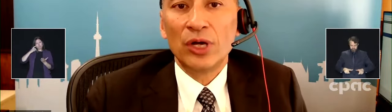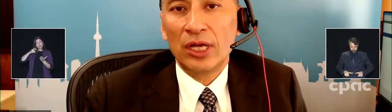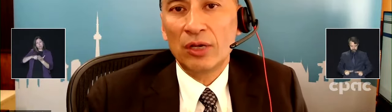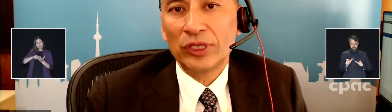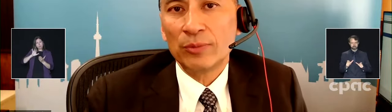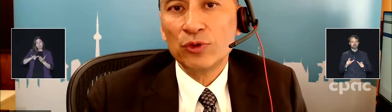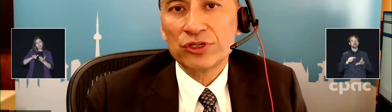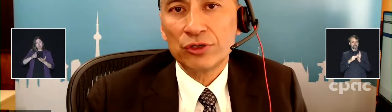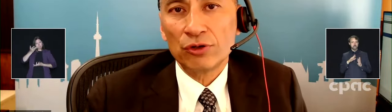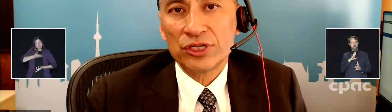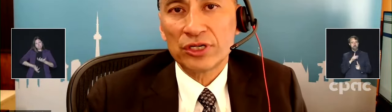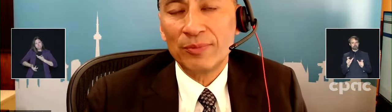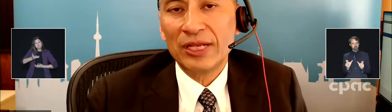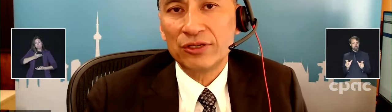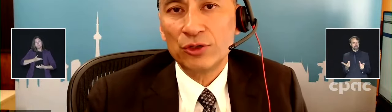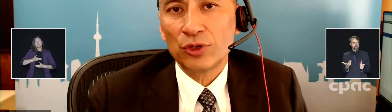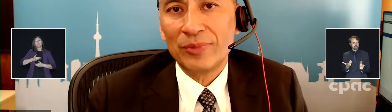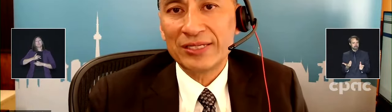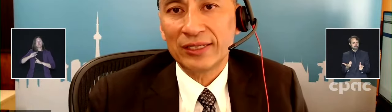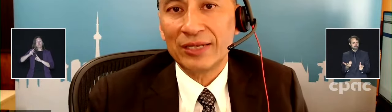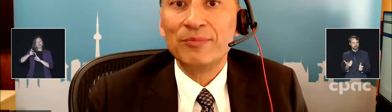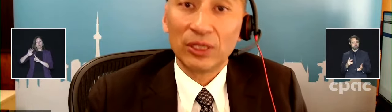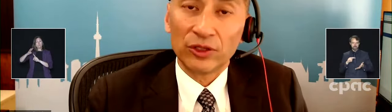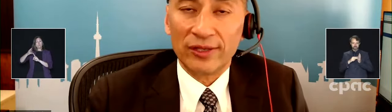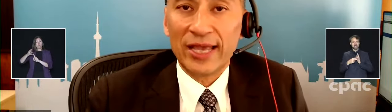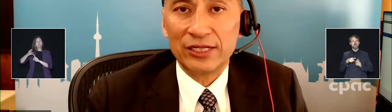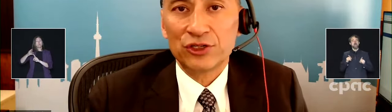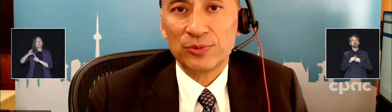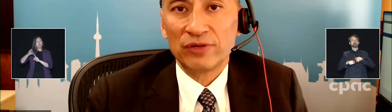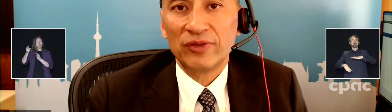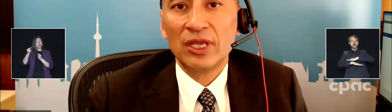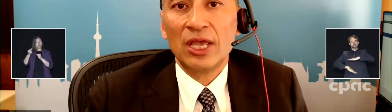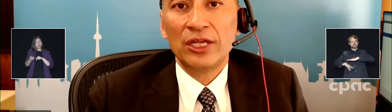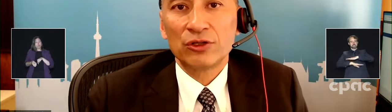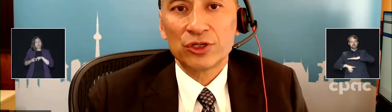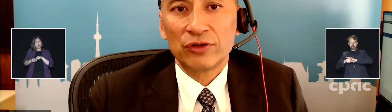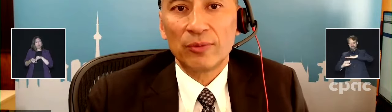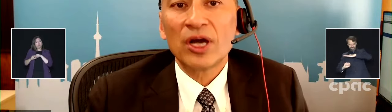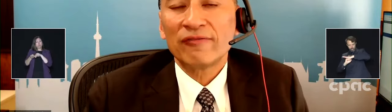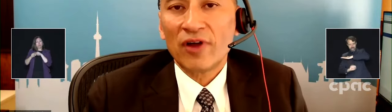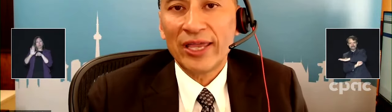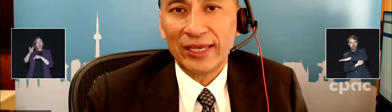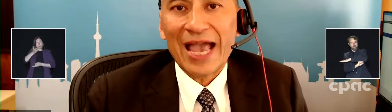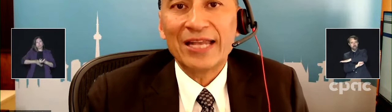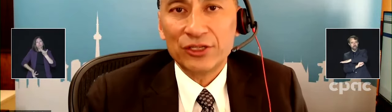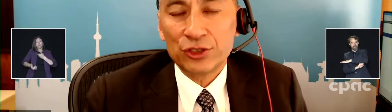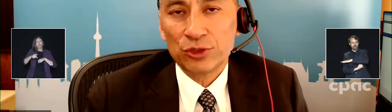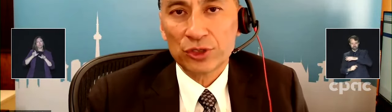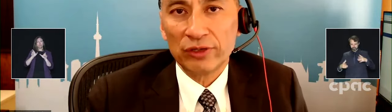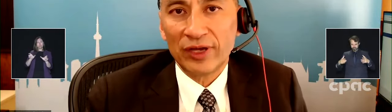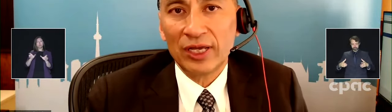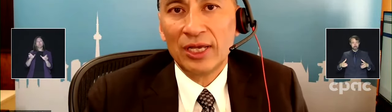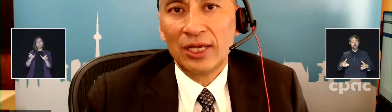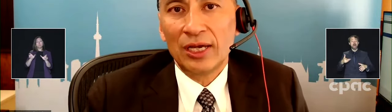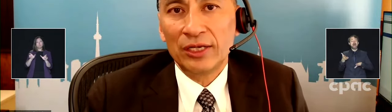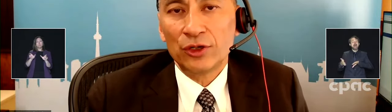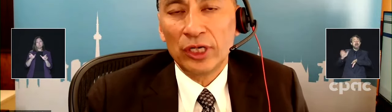And what the booster doses are meant to do are basically build on that in terms of modifying and adding to